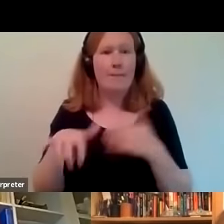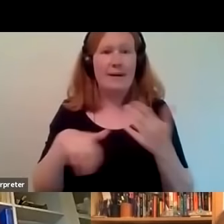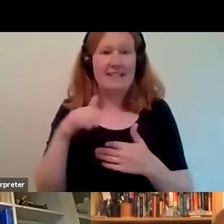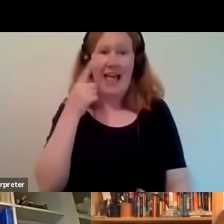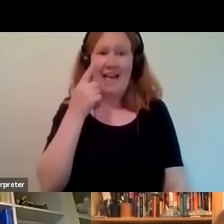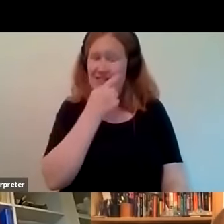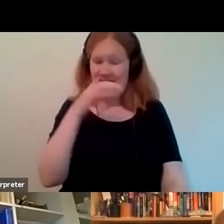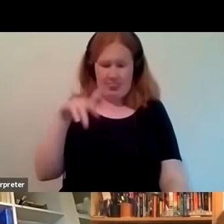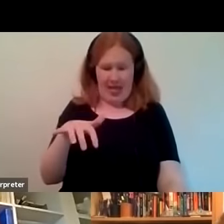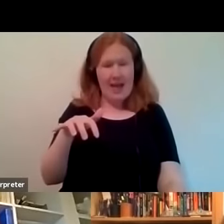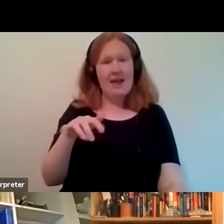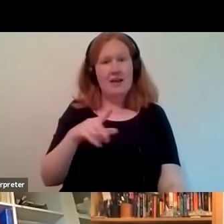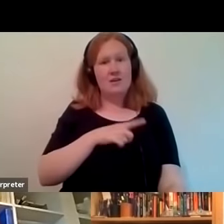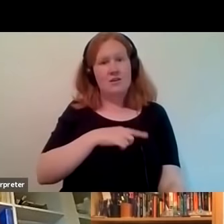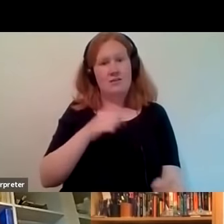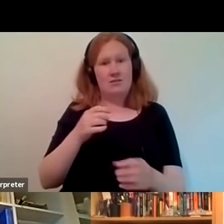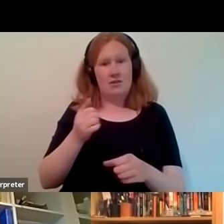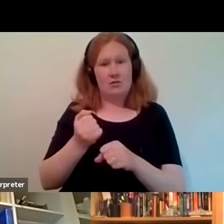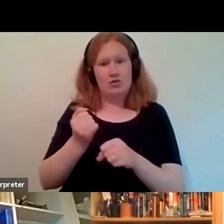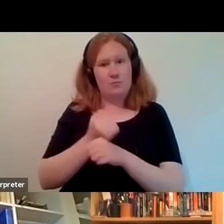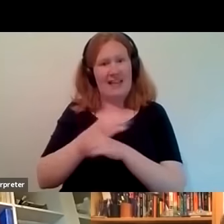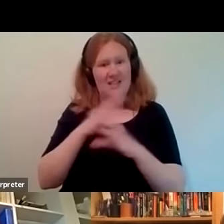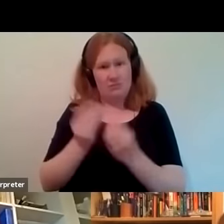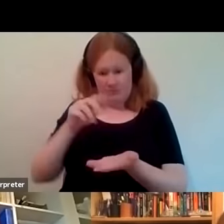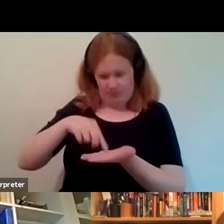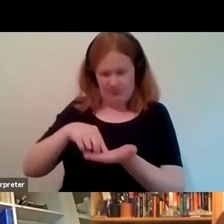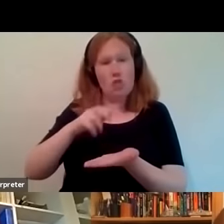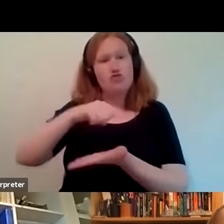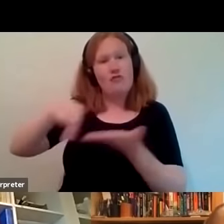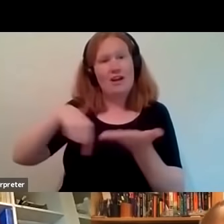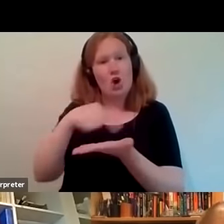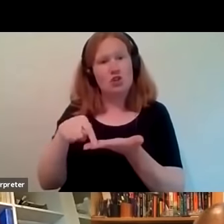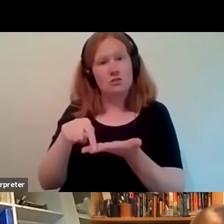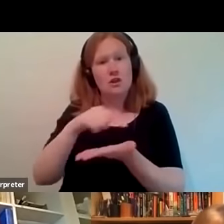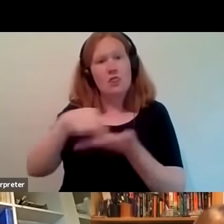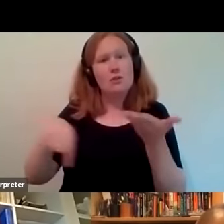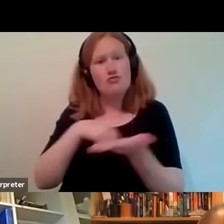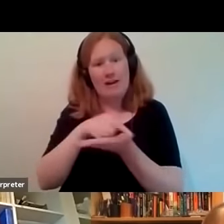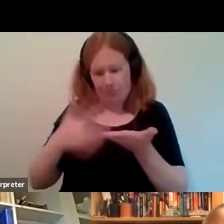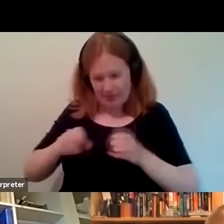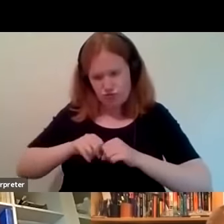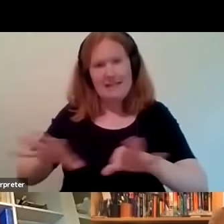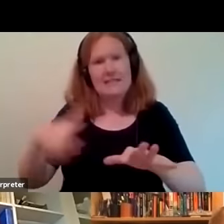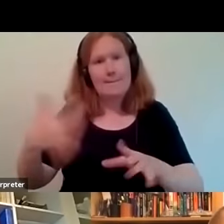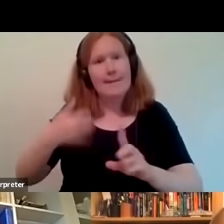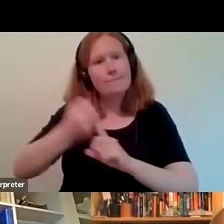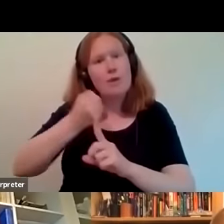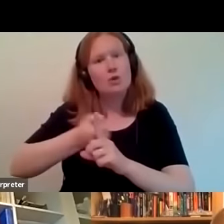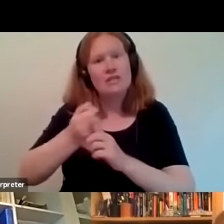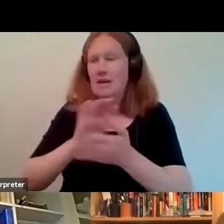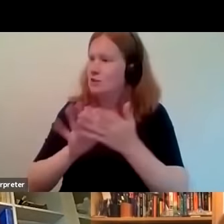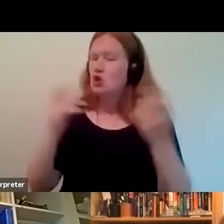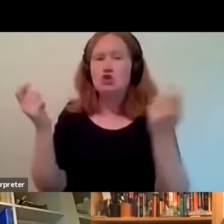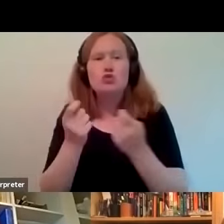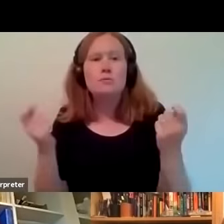you made a physical artifact um which is the record the record was released and promoted so there's newspapers